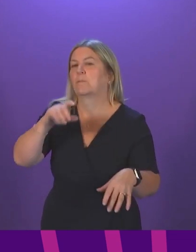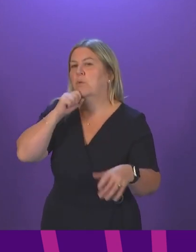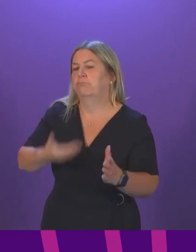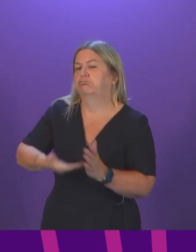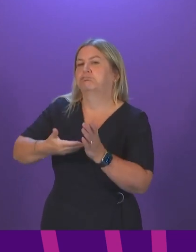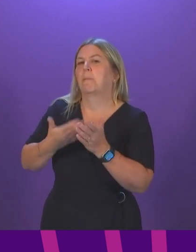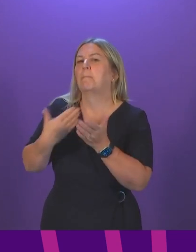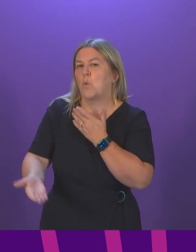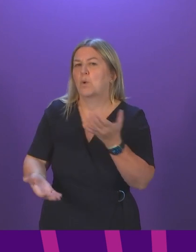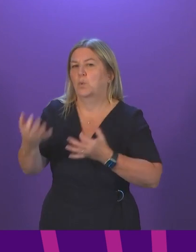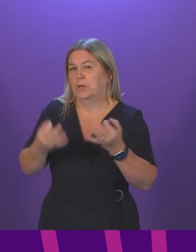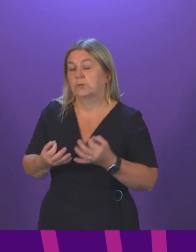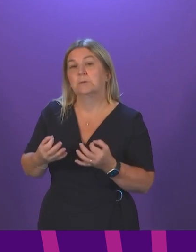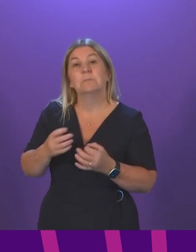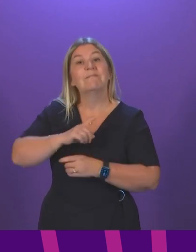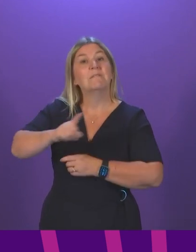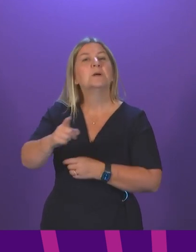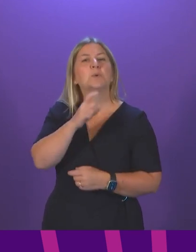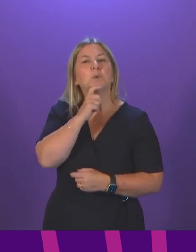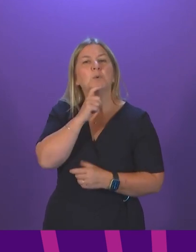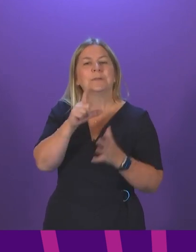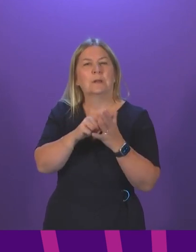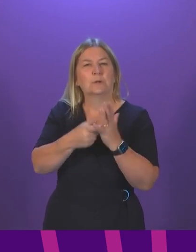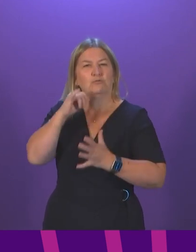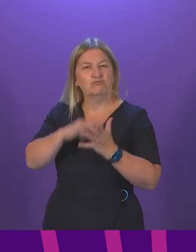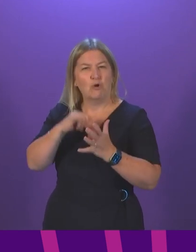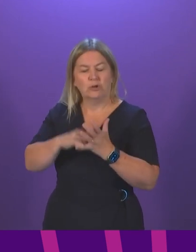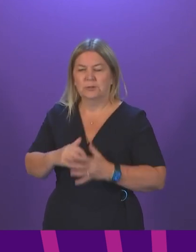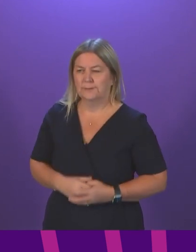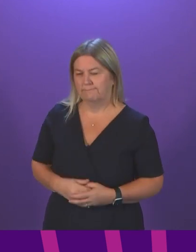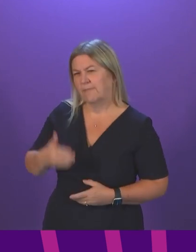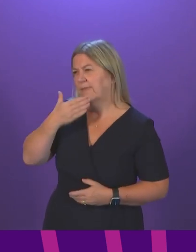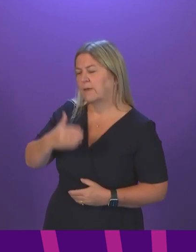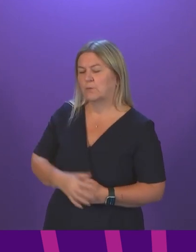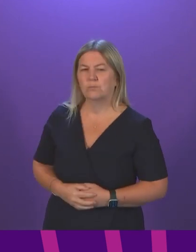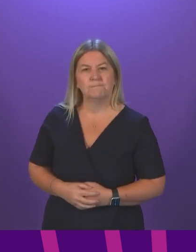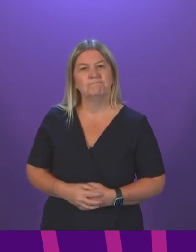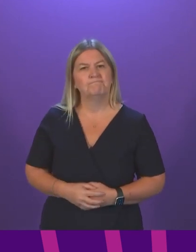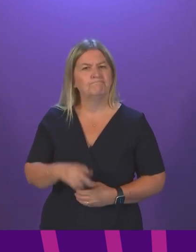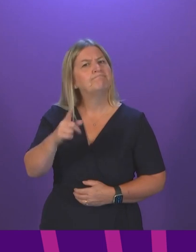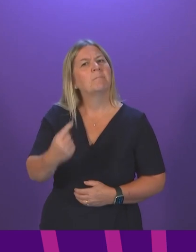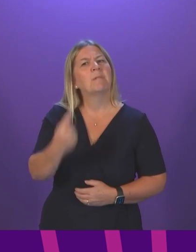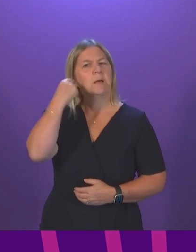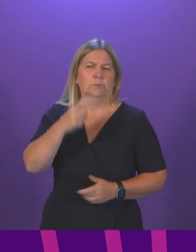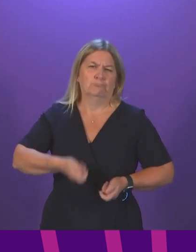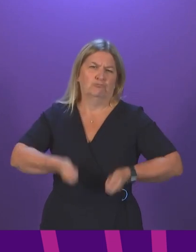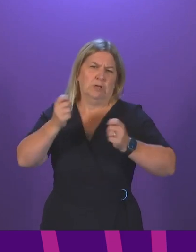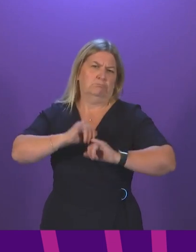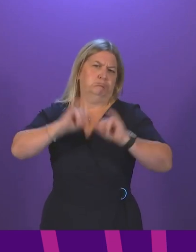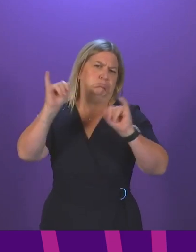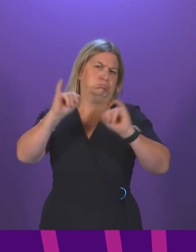Douglas Ross question number one. Thank you, Presiding Officer. Last week I raised the crisis in Scotland's ambulance service.